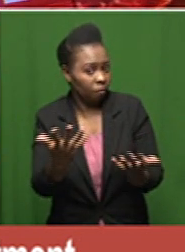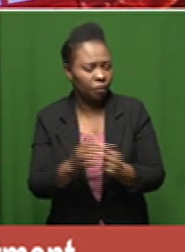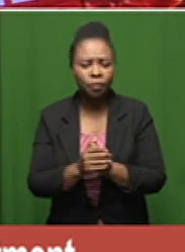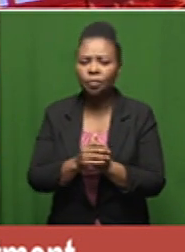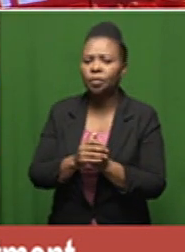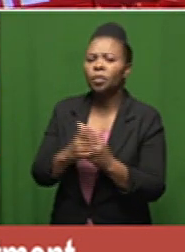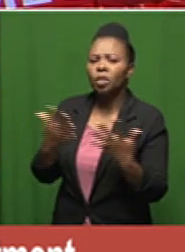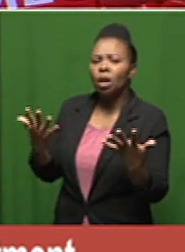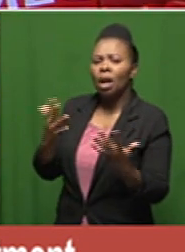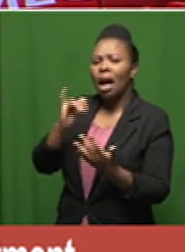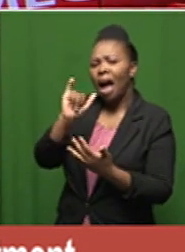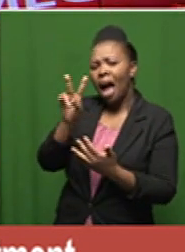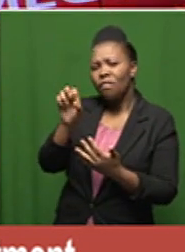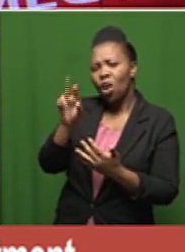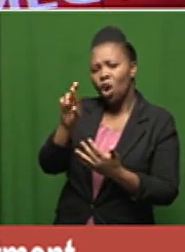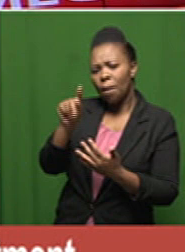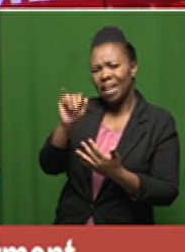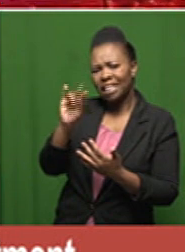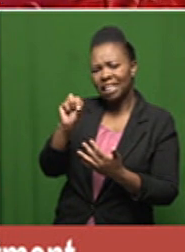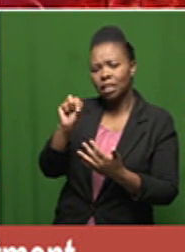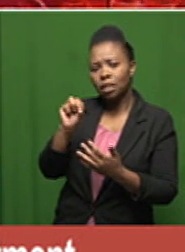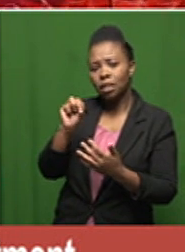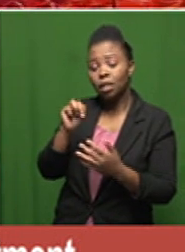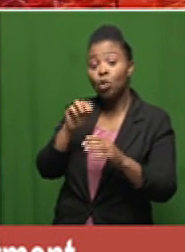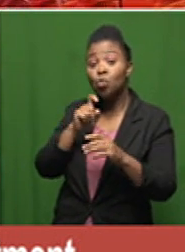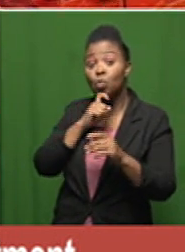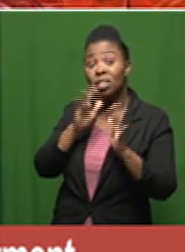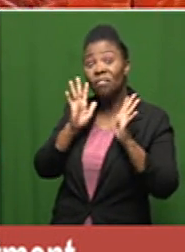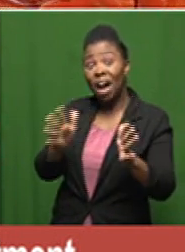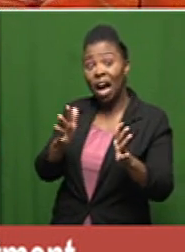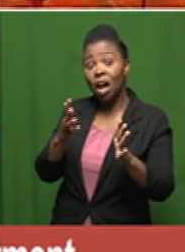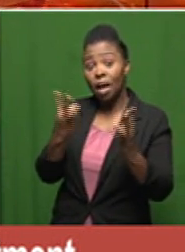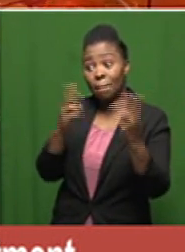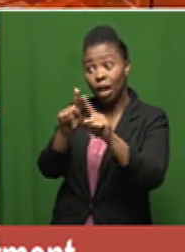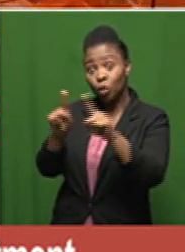been used in humans before covet 19 and for what